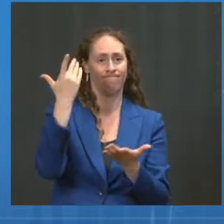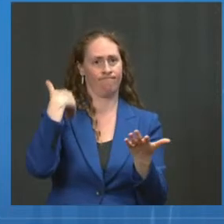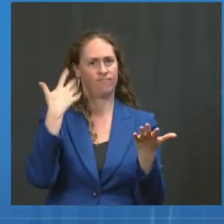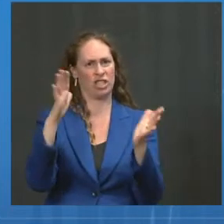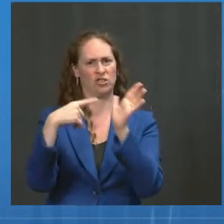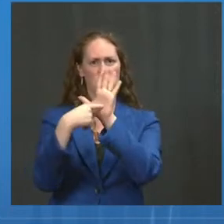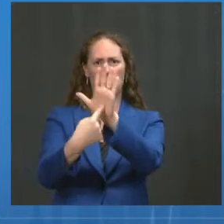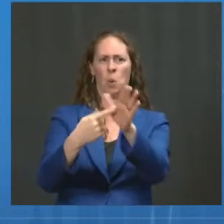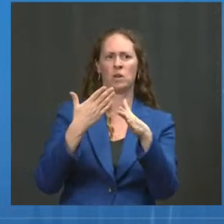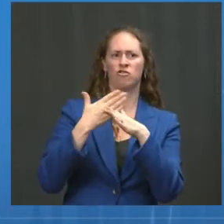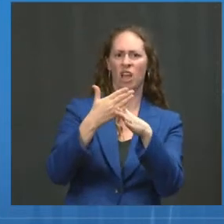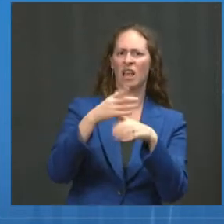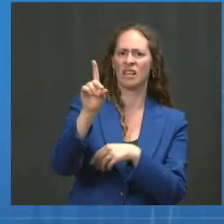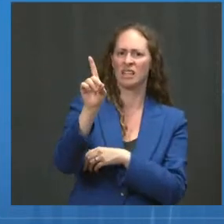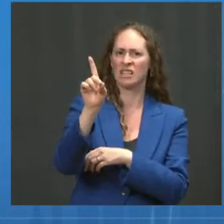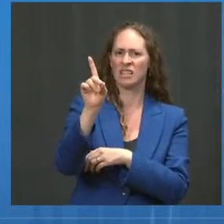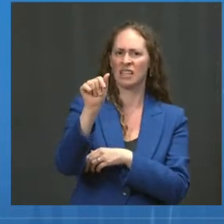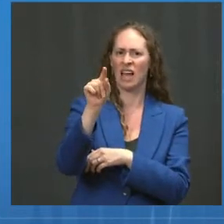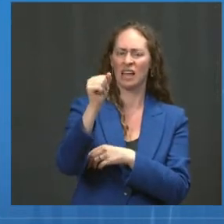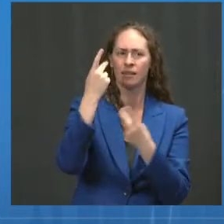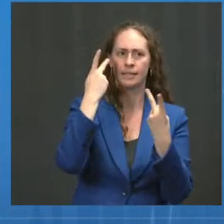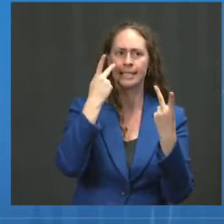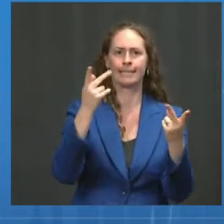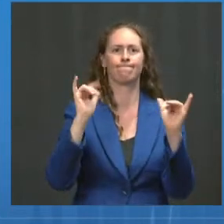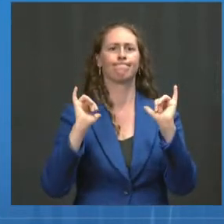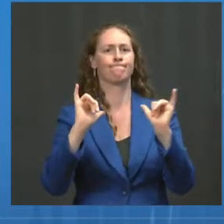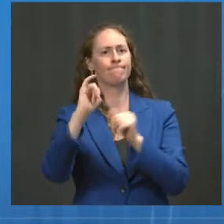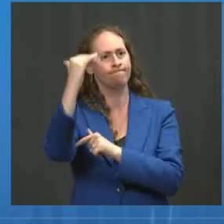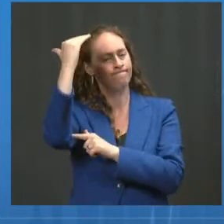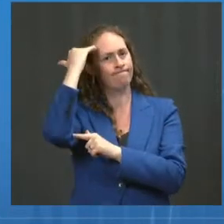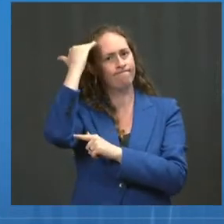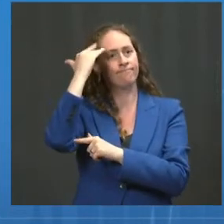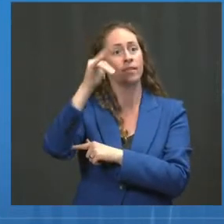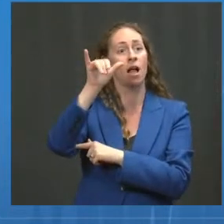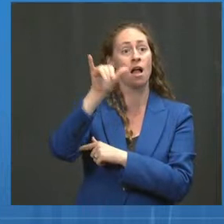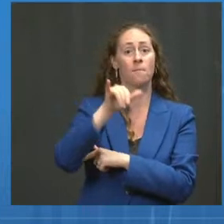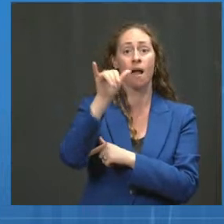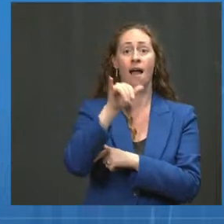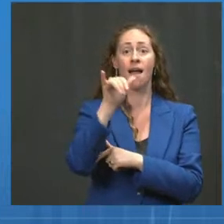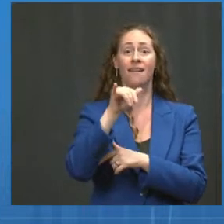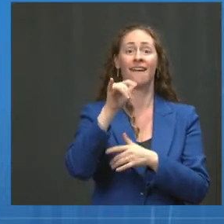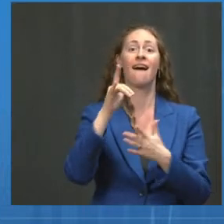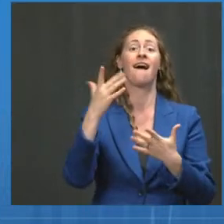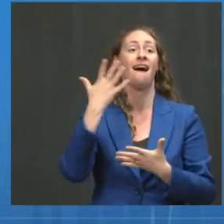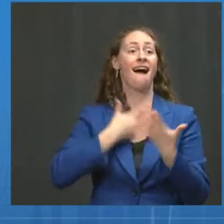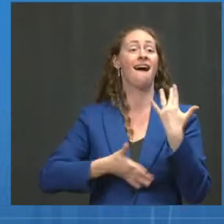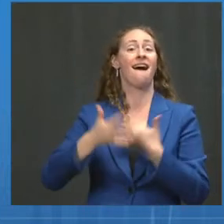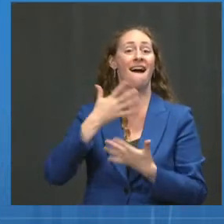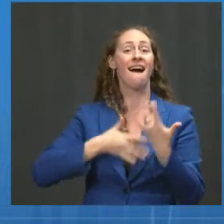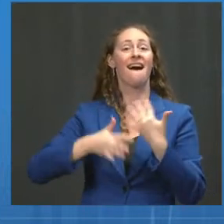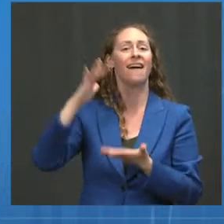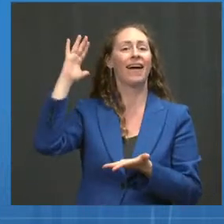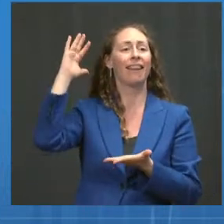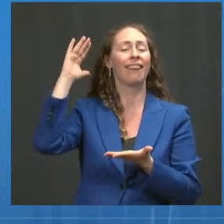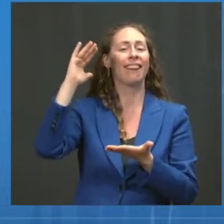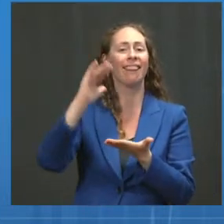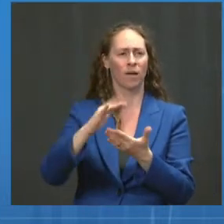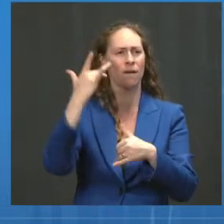that antibody levels decline over time, higher levels of antibody are associated with a higher level of efficacy,